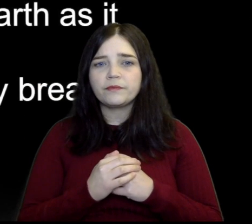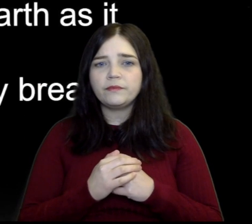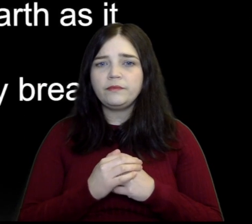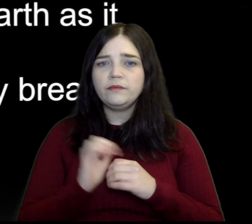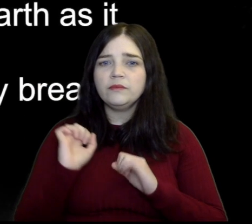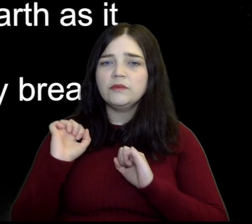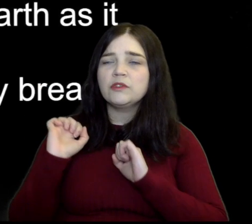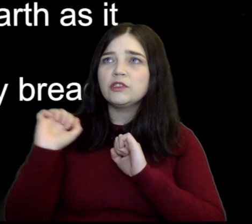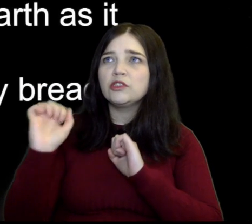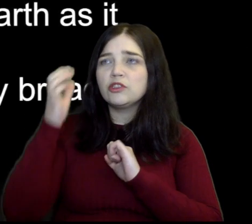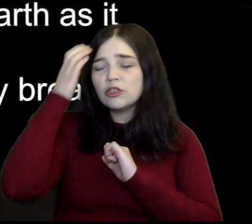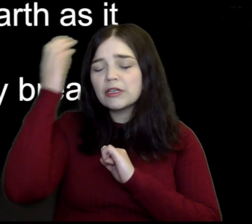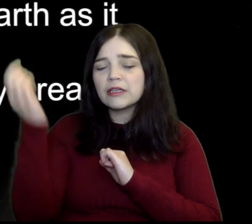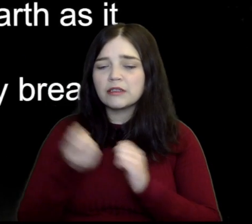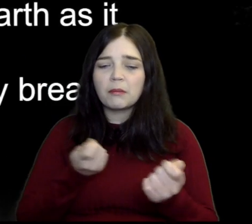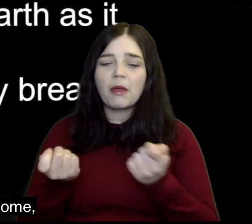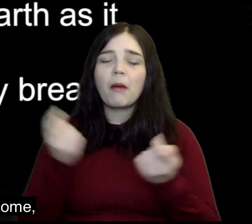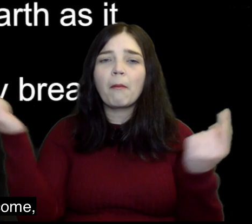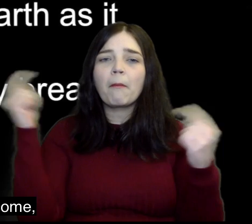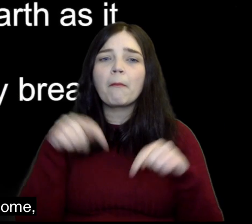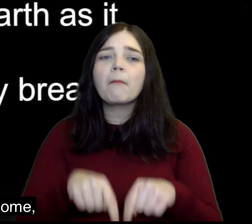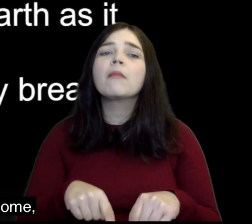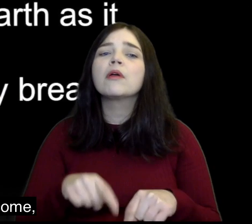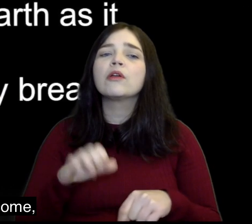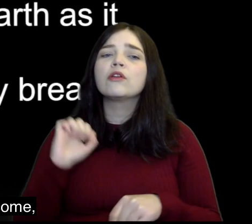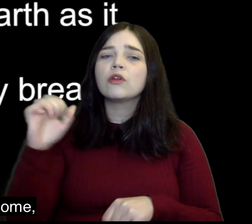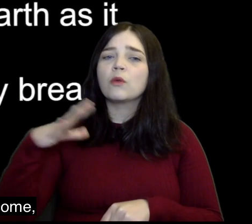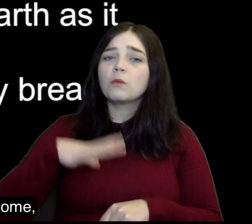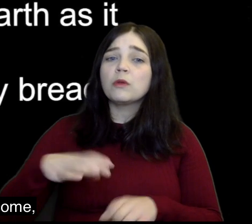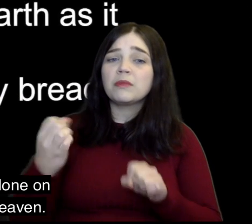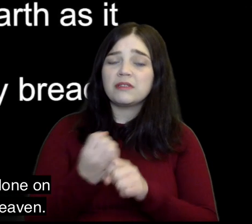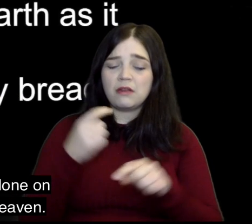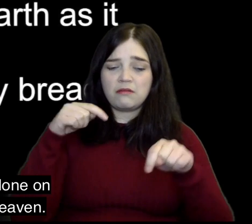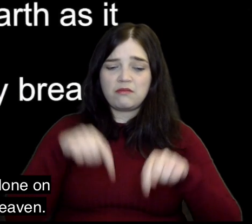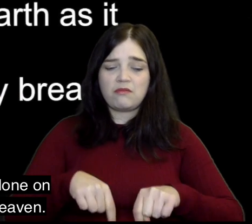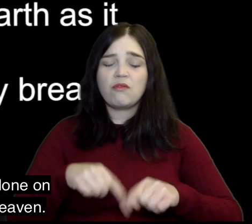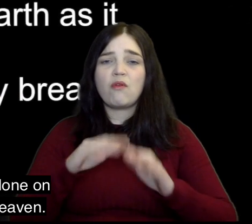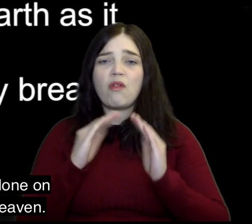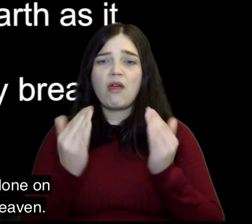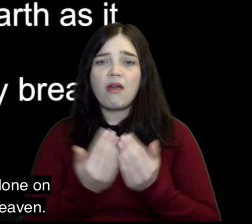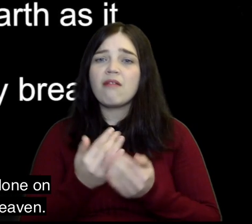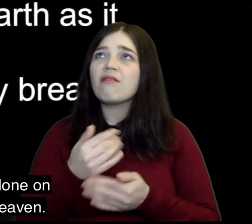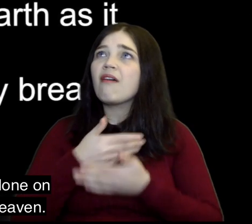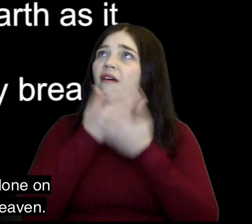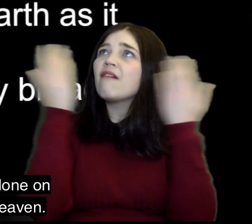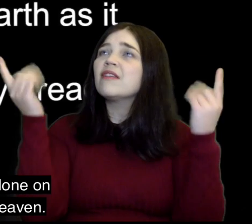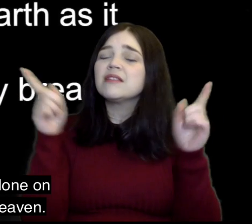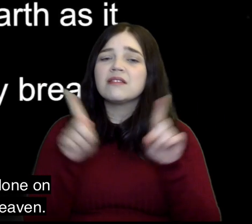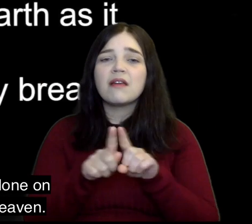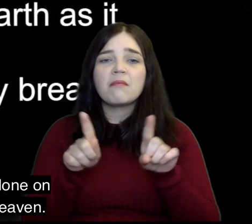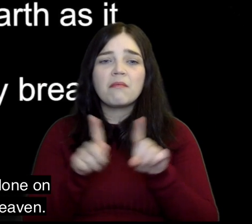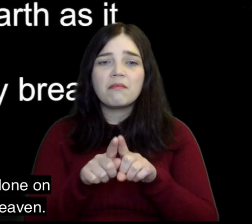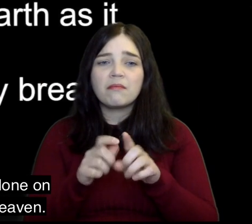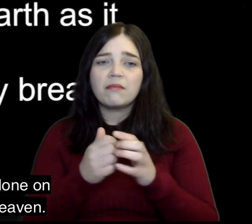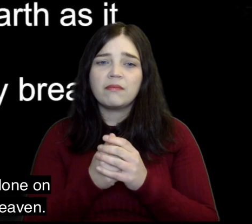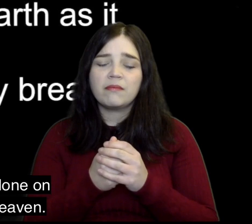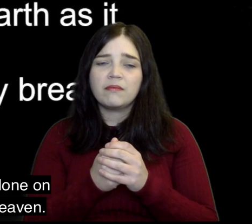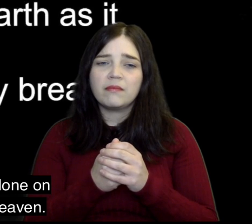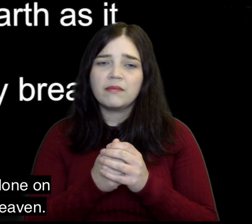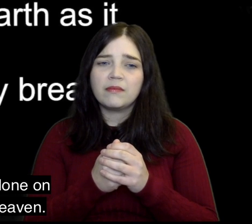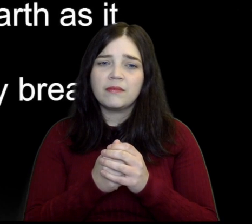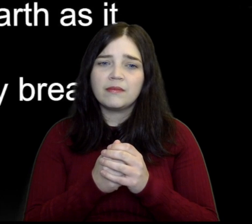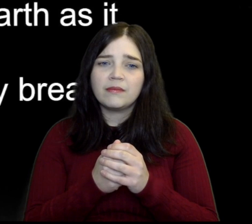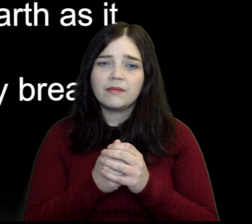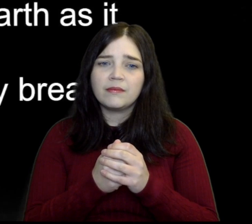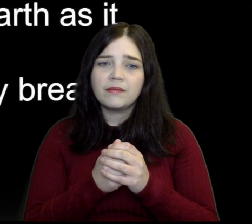hallowed be your name your kingdom come and your will be done on earth as it is in